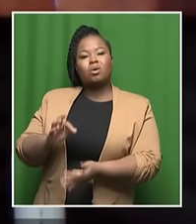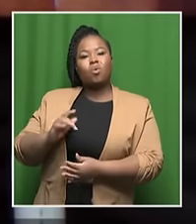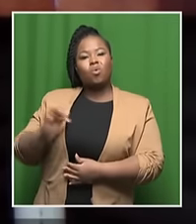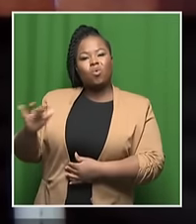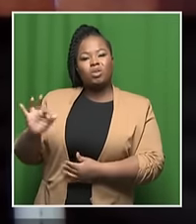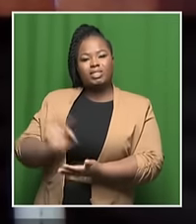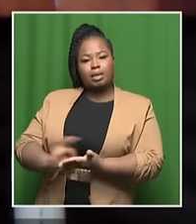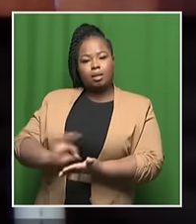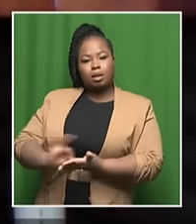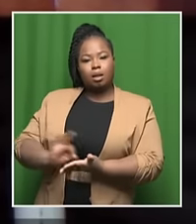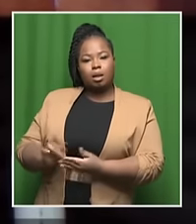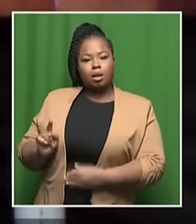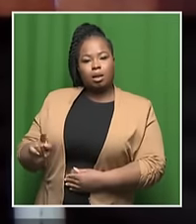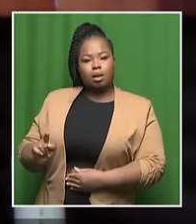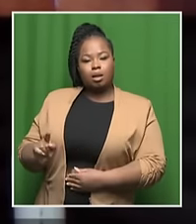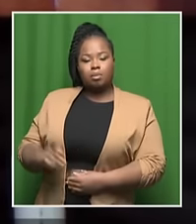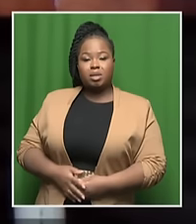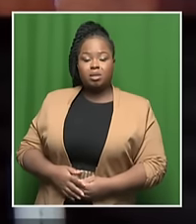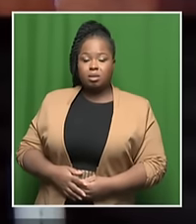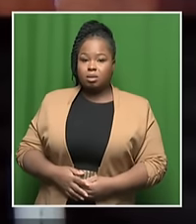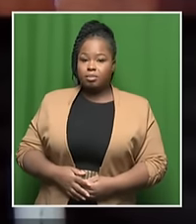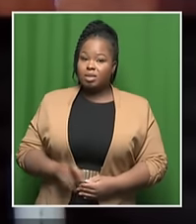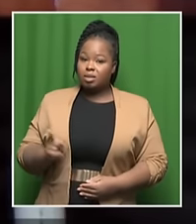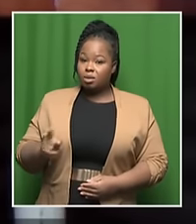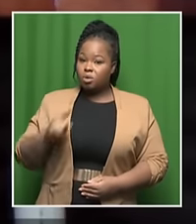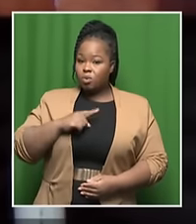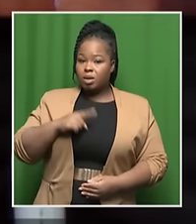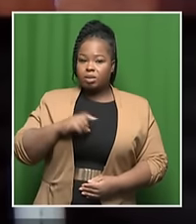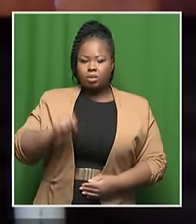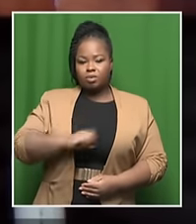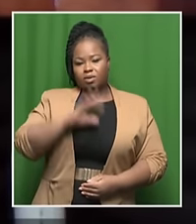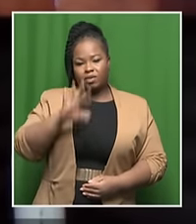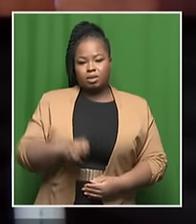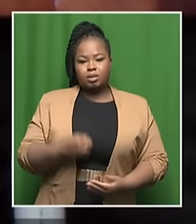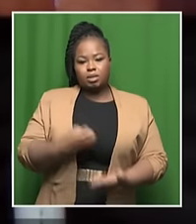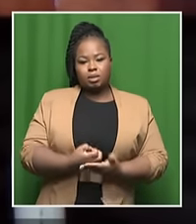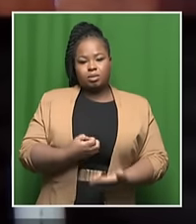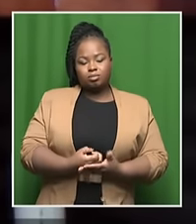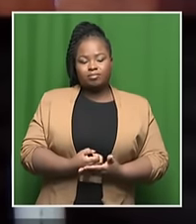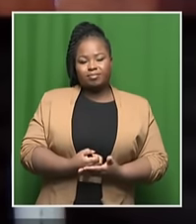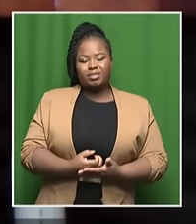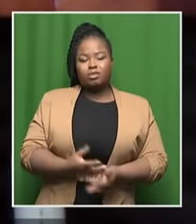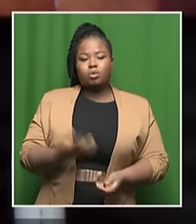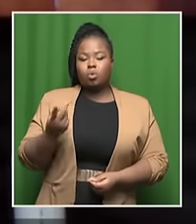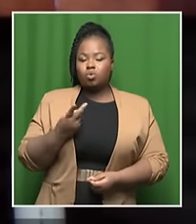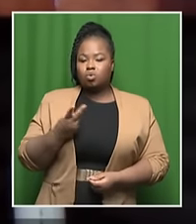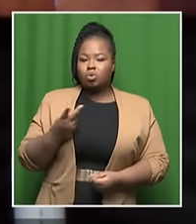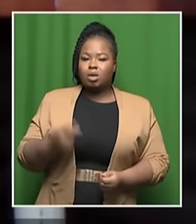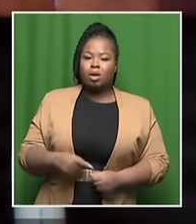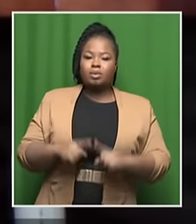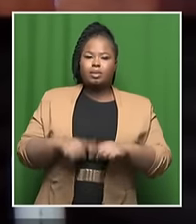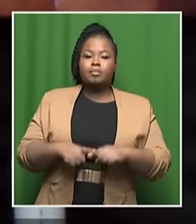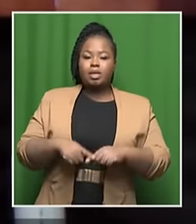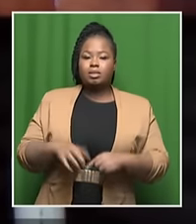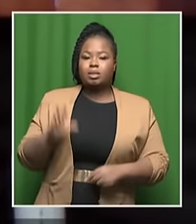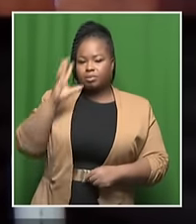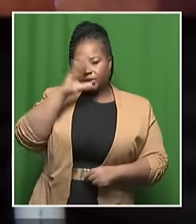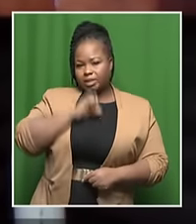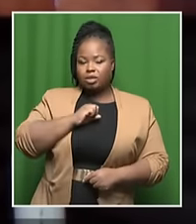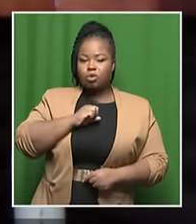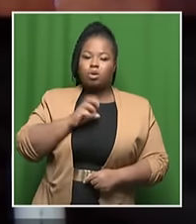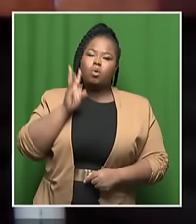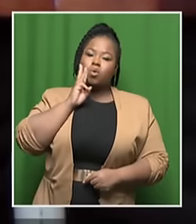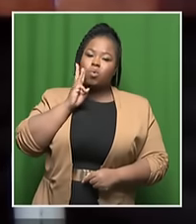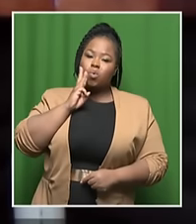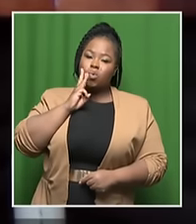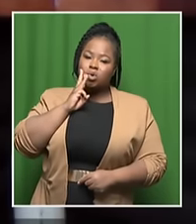that the South African economy is engineered on an assumption that we recycle all of our wastewater back